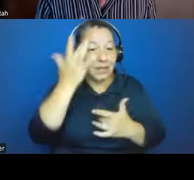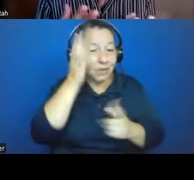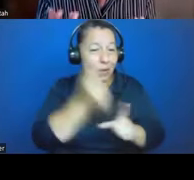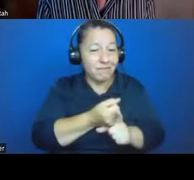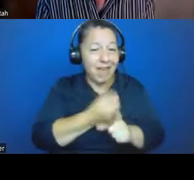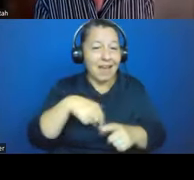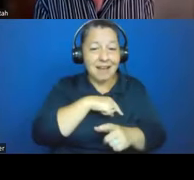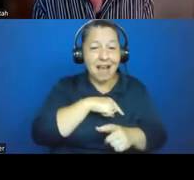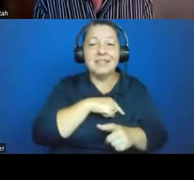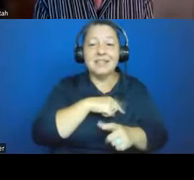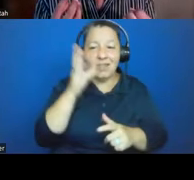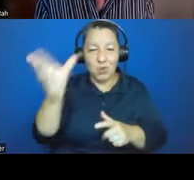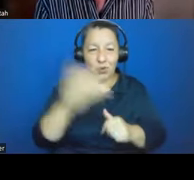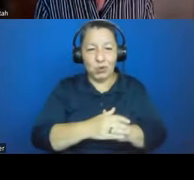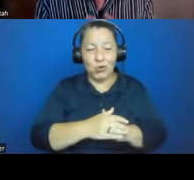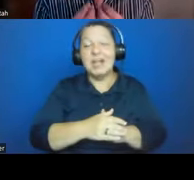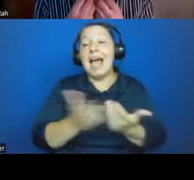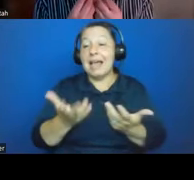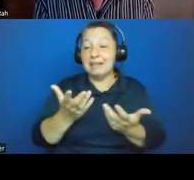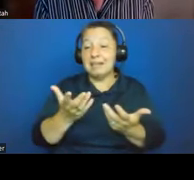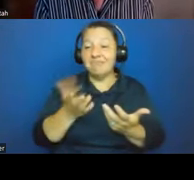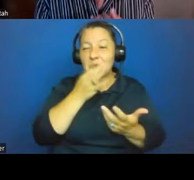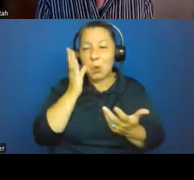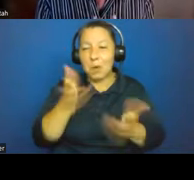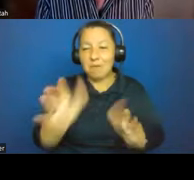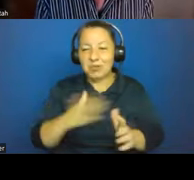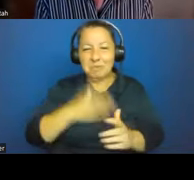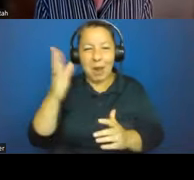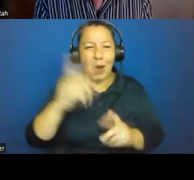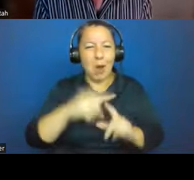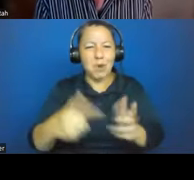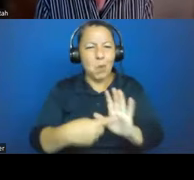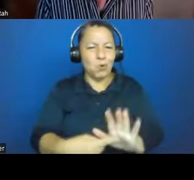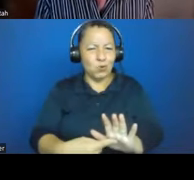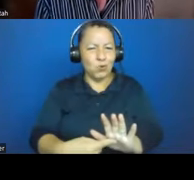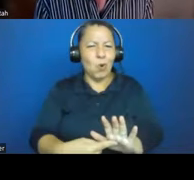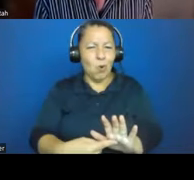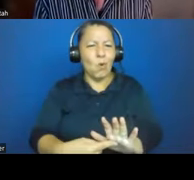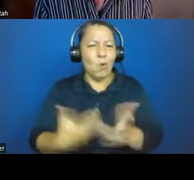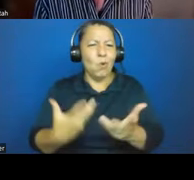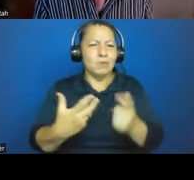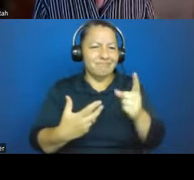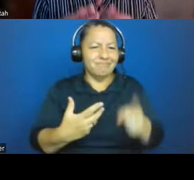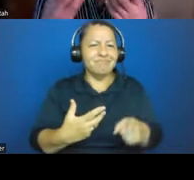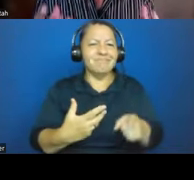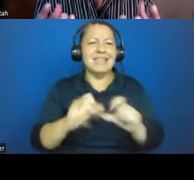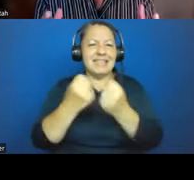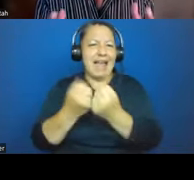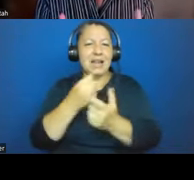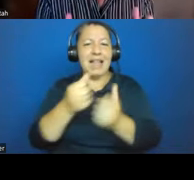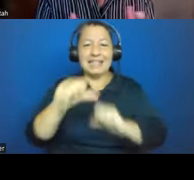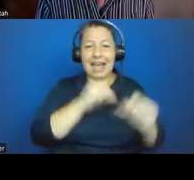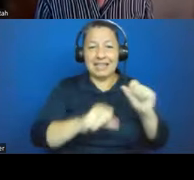up, I just I basically want to show the outcomes that we're really aiming for the societal and scientific outcomes outcomes that we aim for our